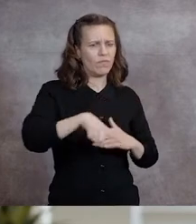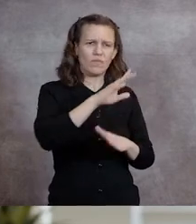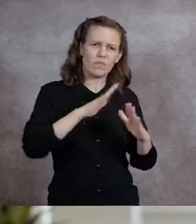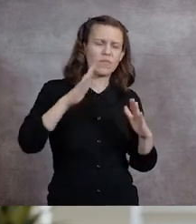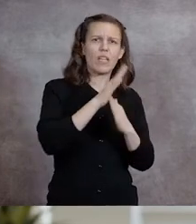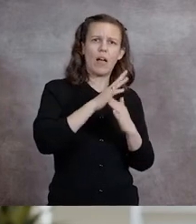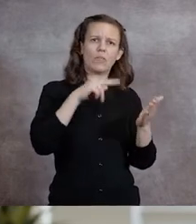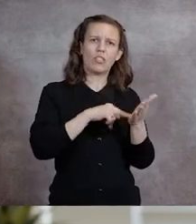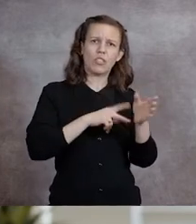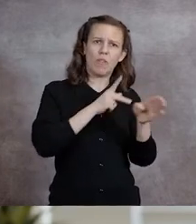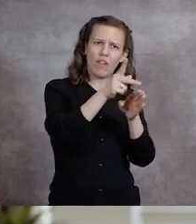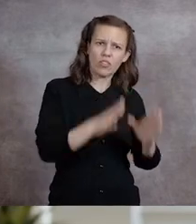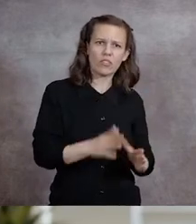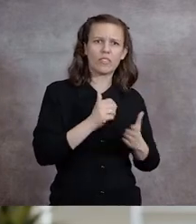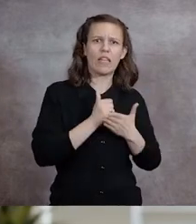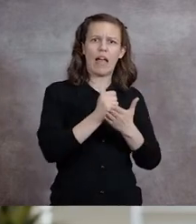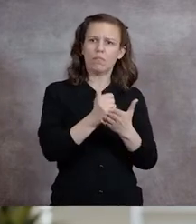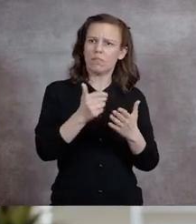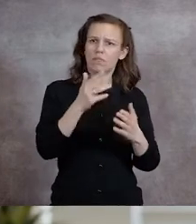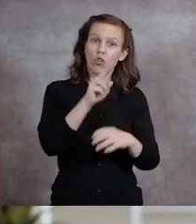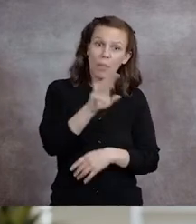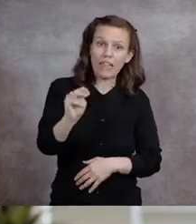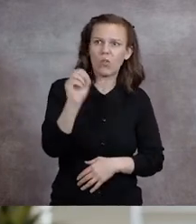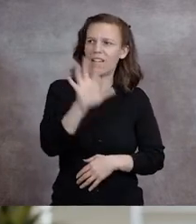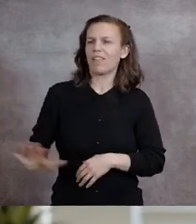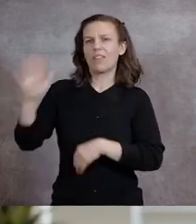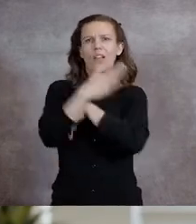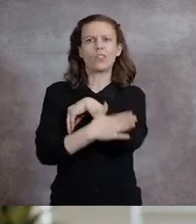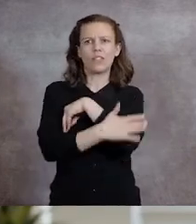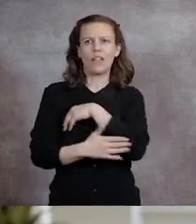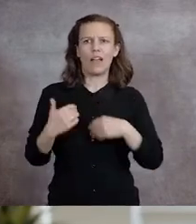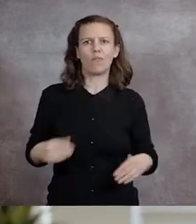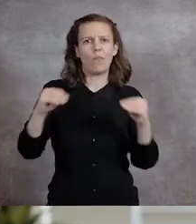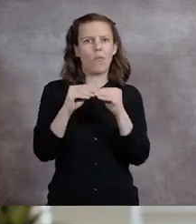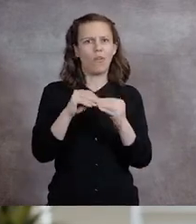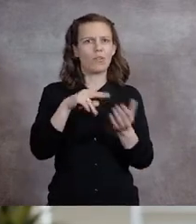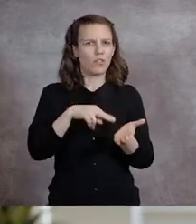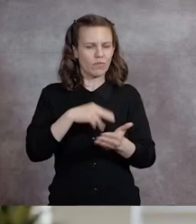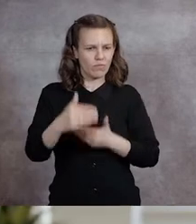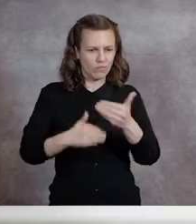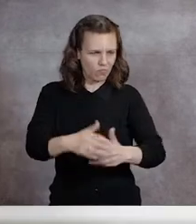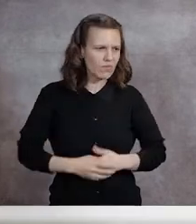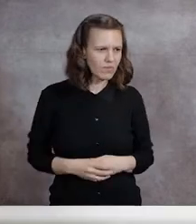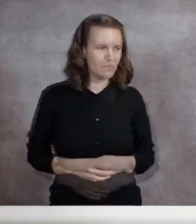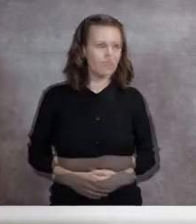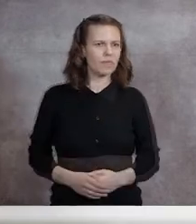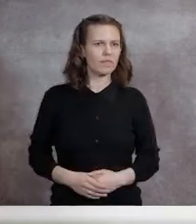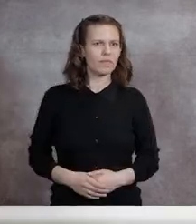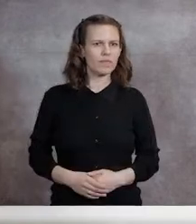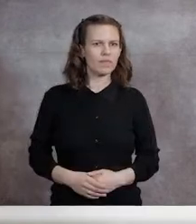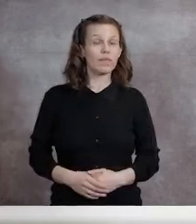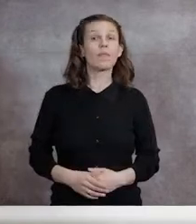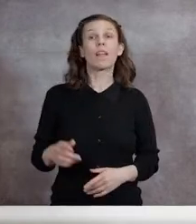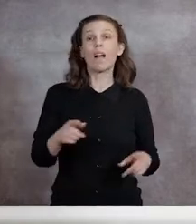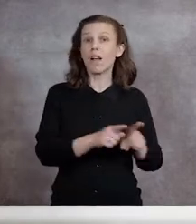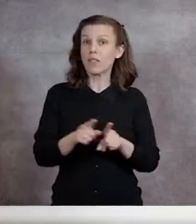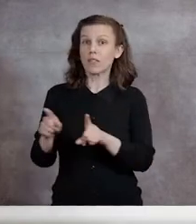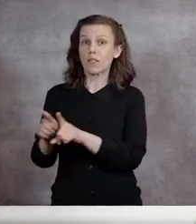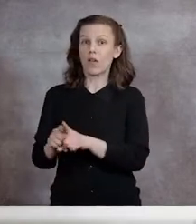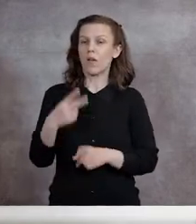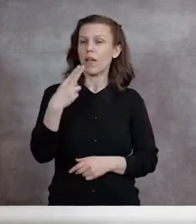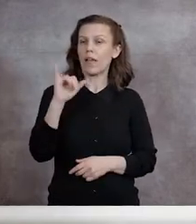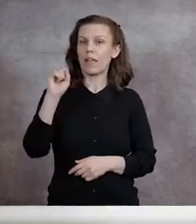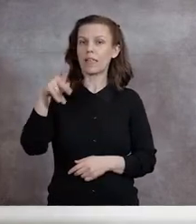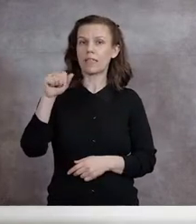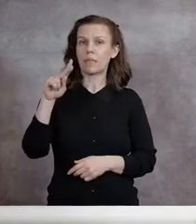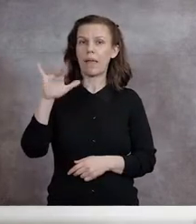and clinicians to meet the vital needs of communities across New Mexico and the nation. Elsewhere, Hispanic